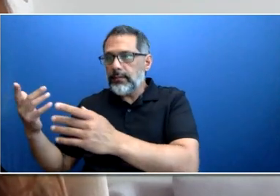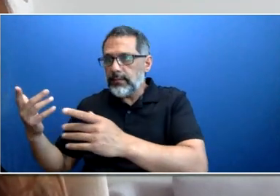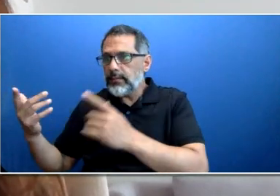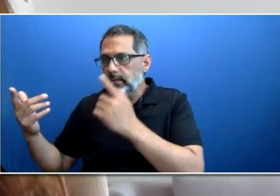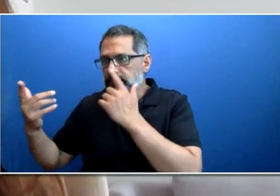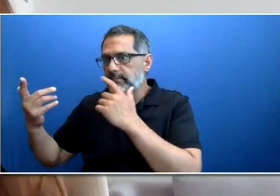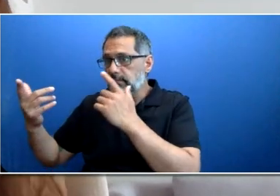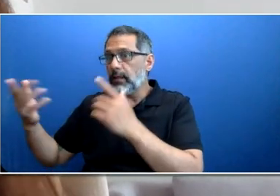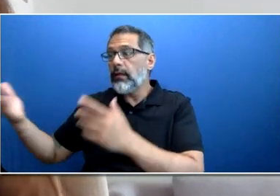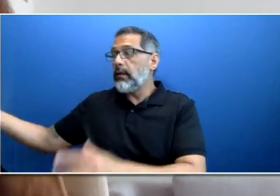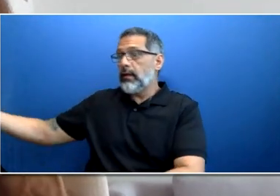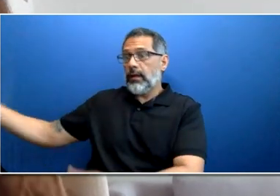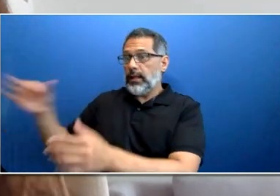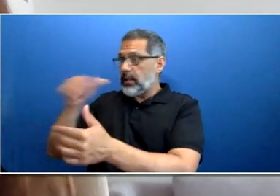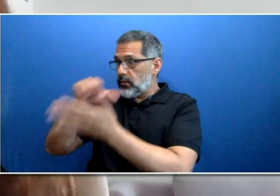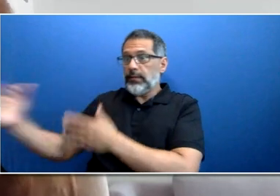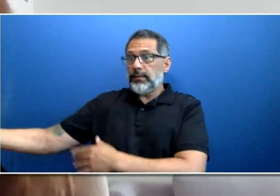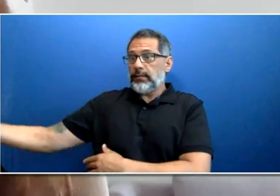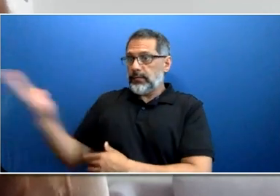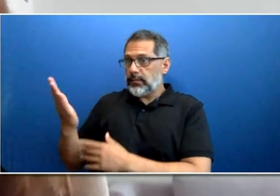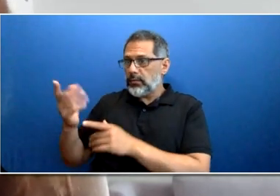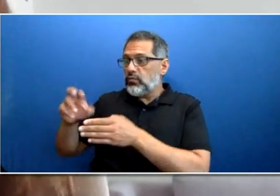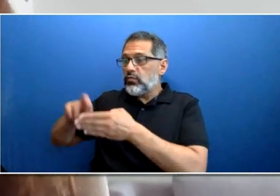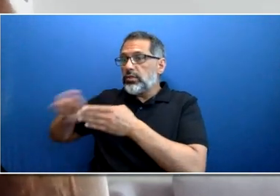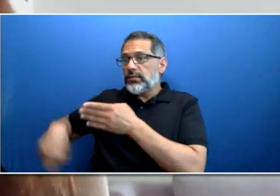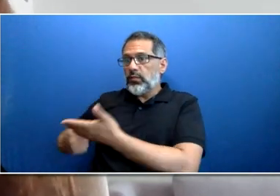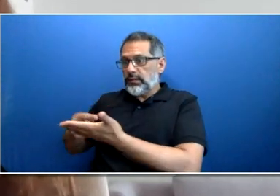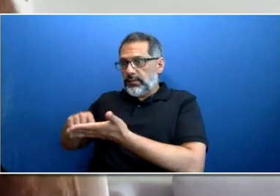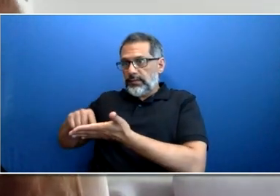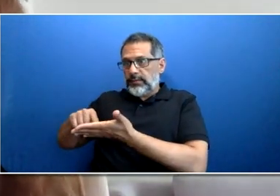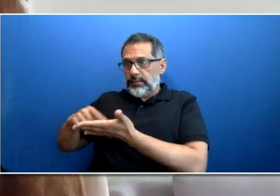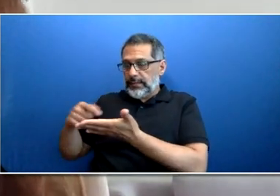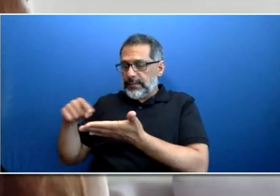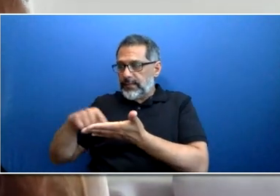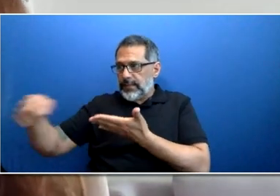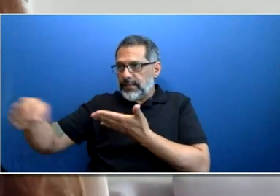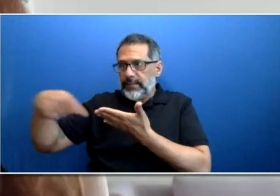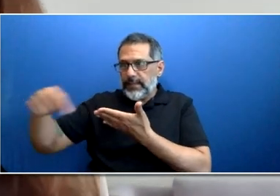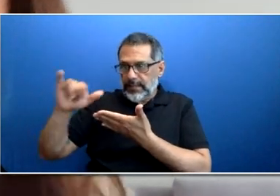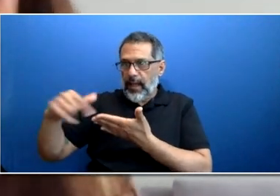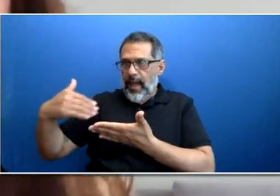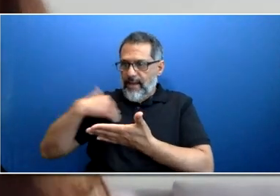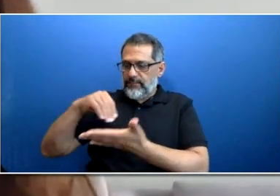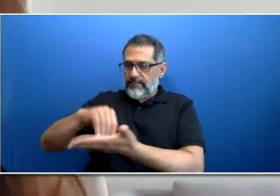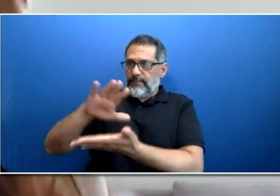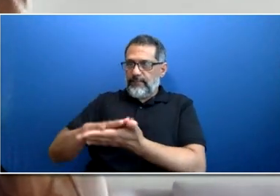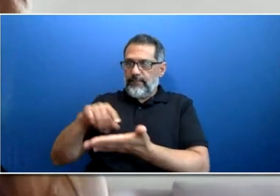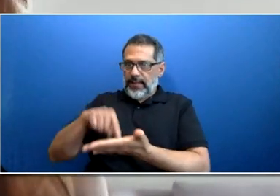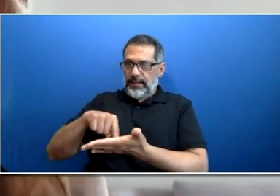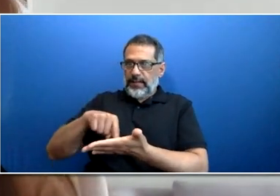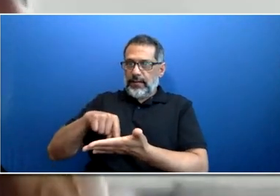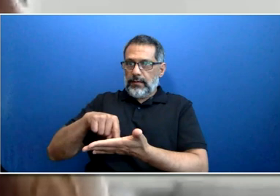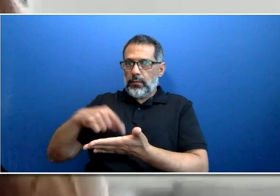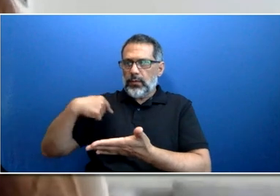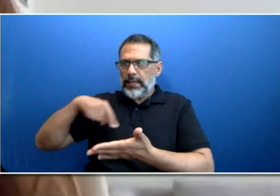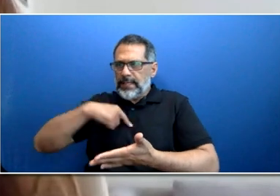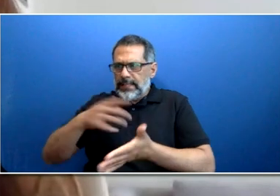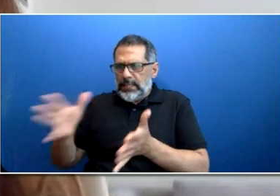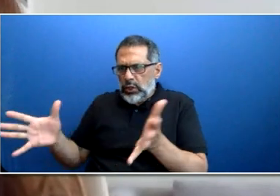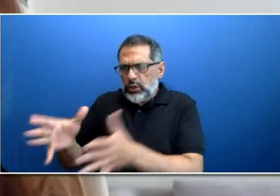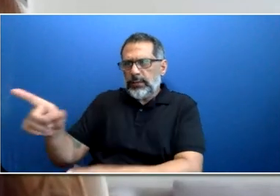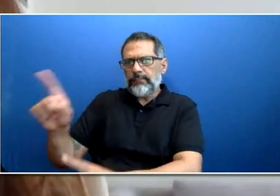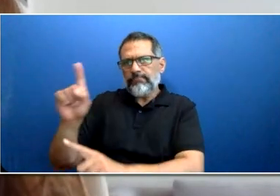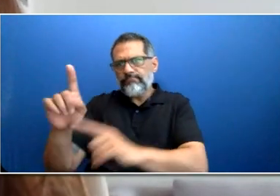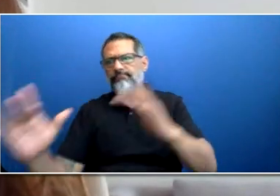If you do have a record, it is suggested that you look into having a pardon. However, each situation is